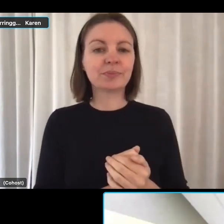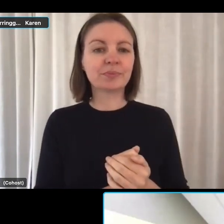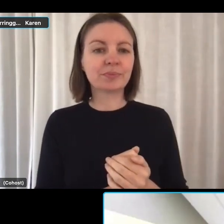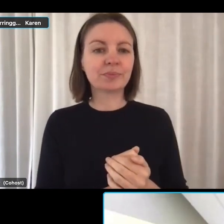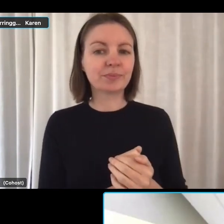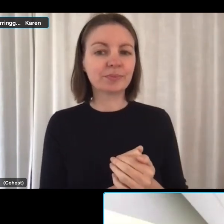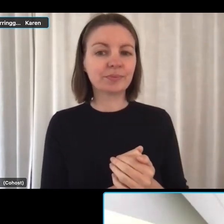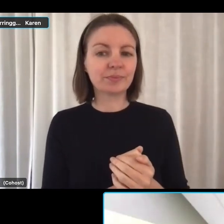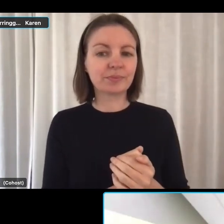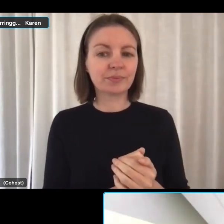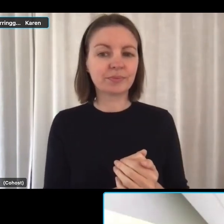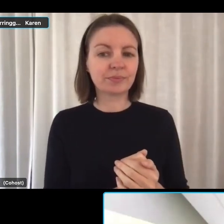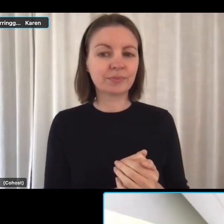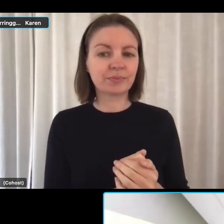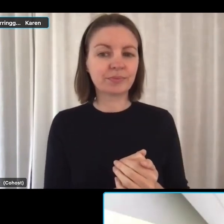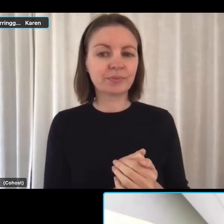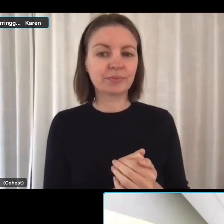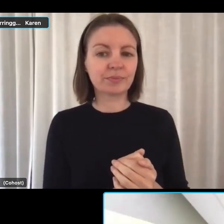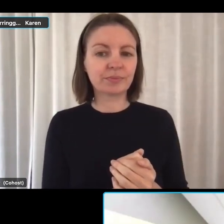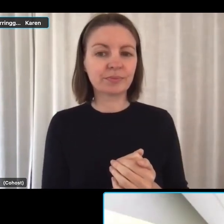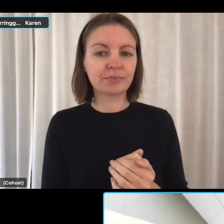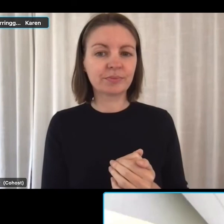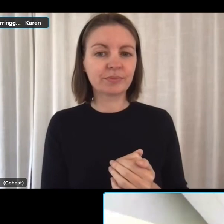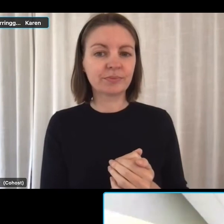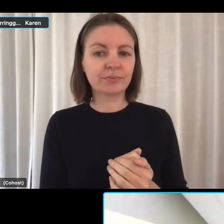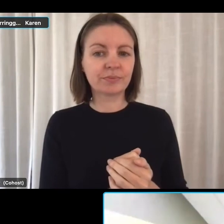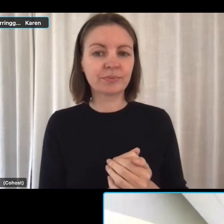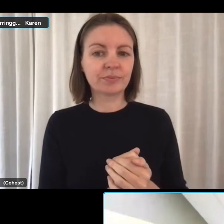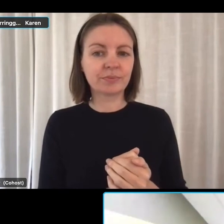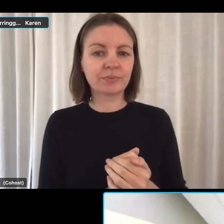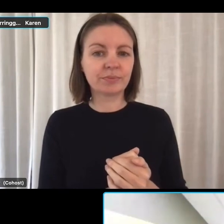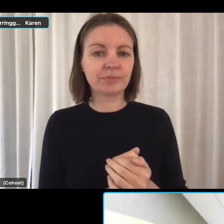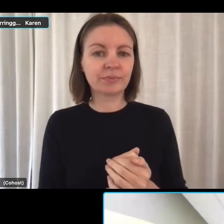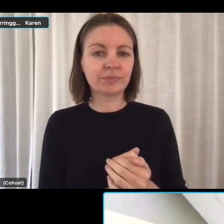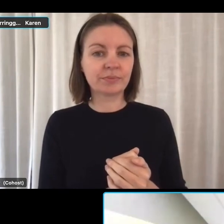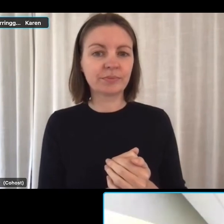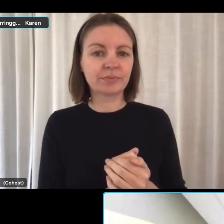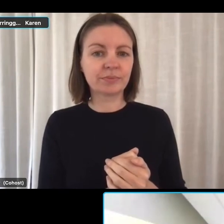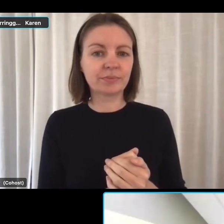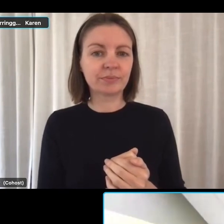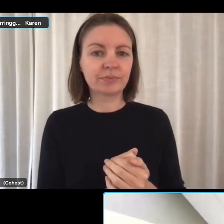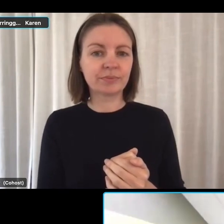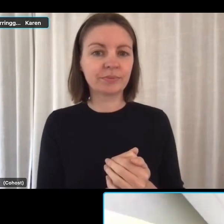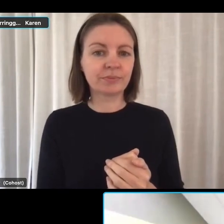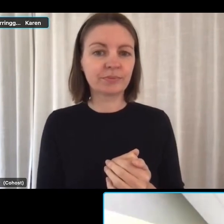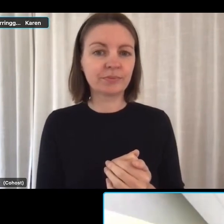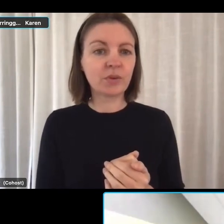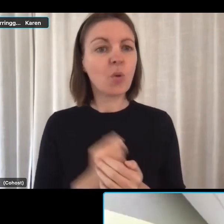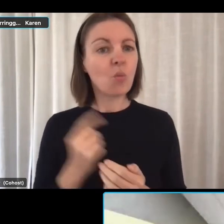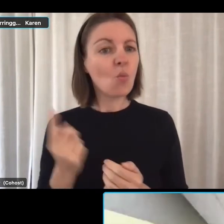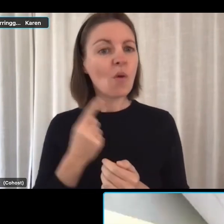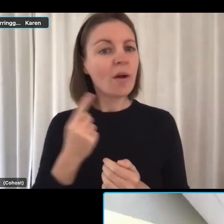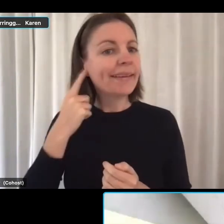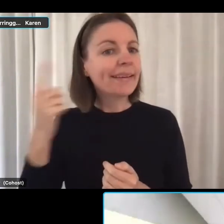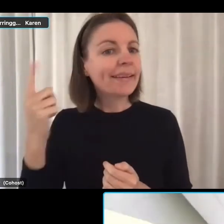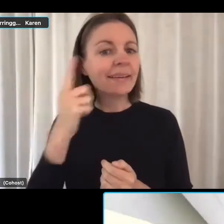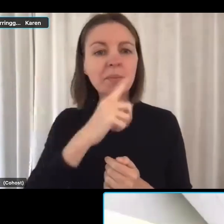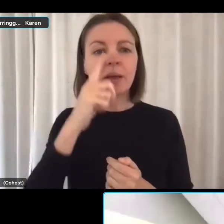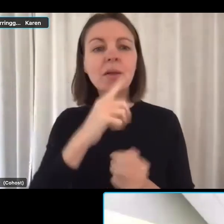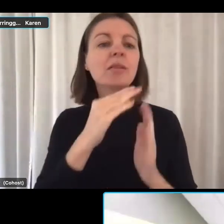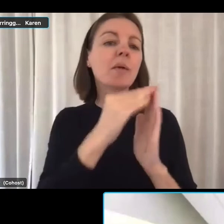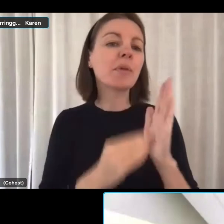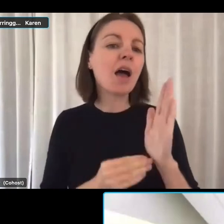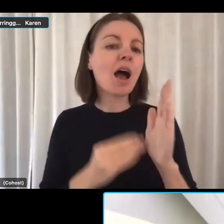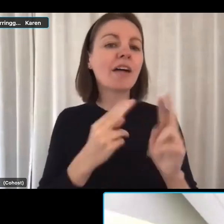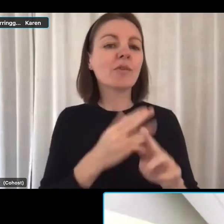we do hear that people, to meet their mutual obligations, do sometimes apply for a job and